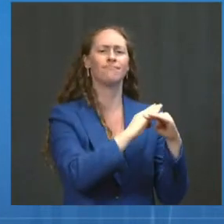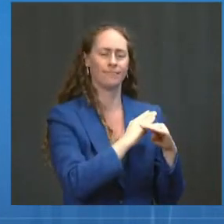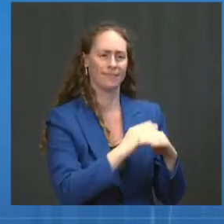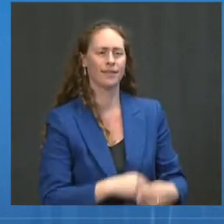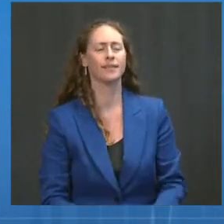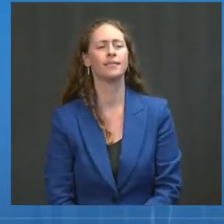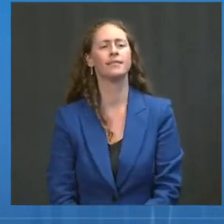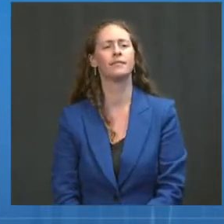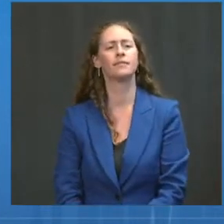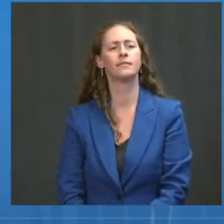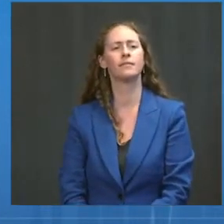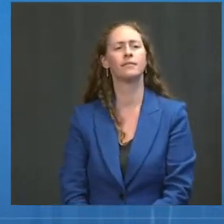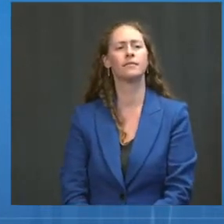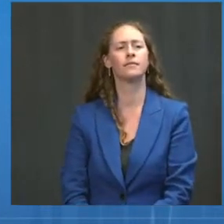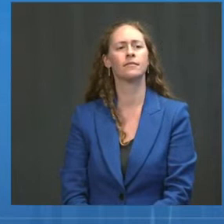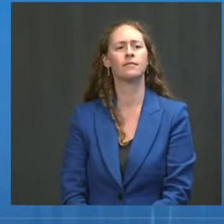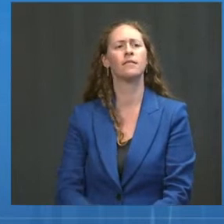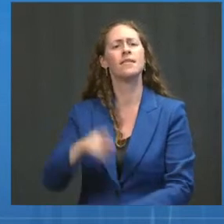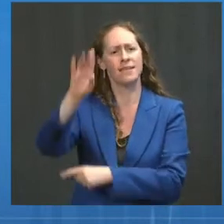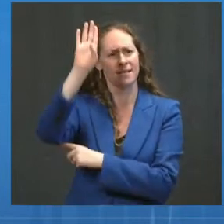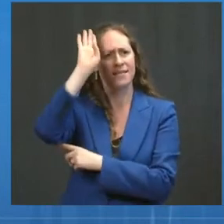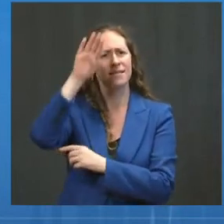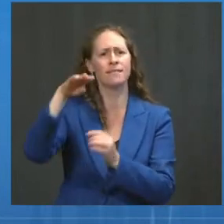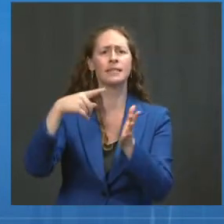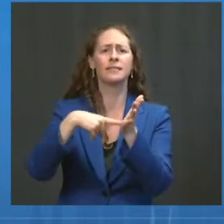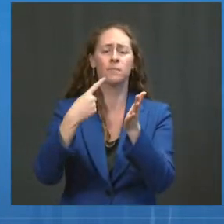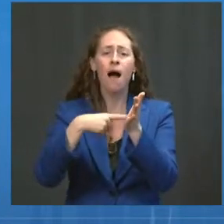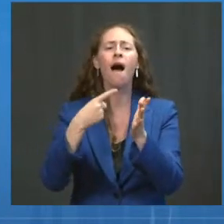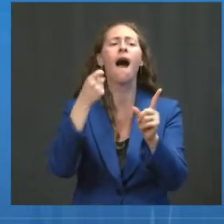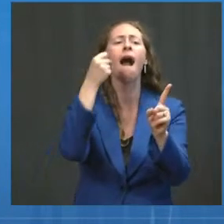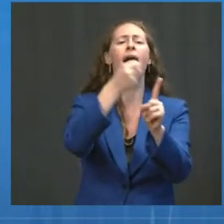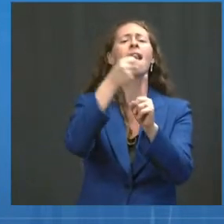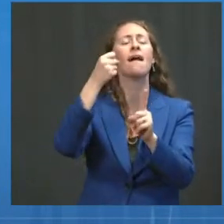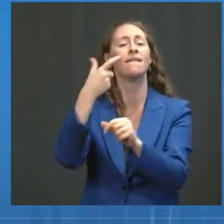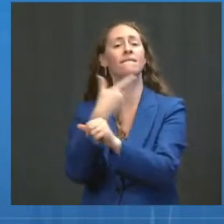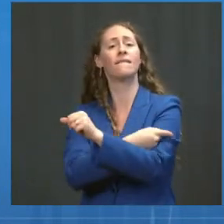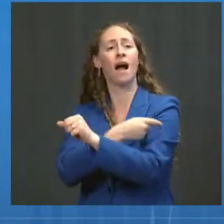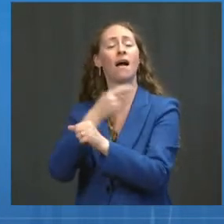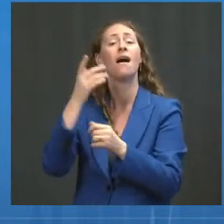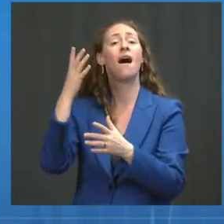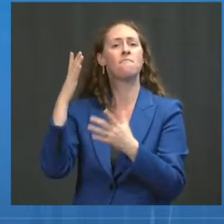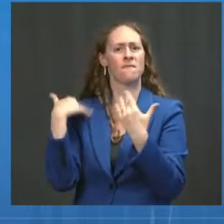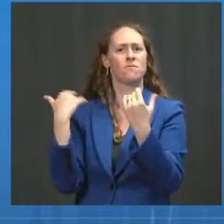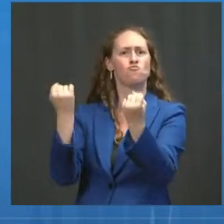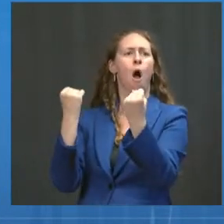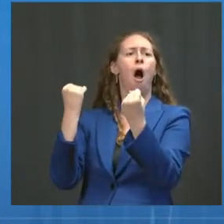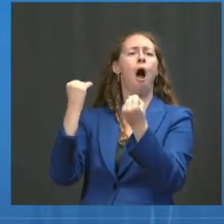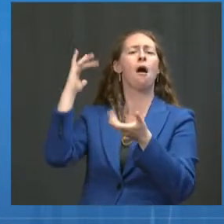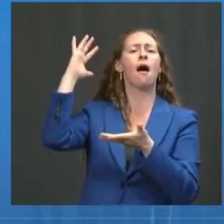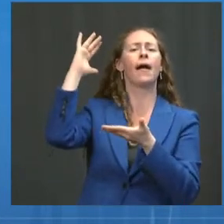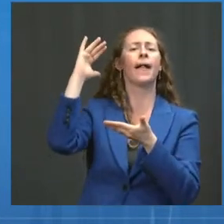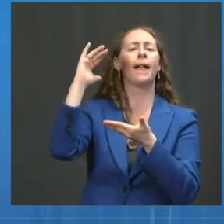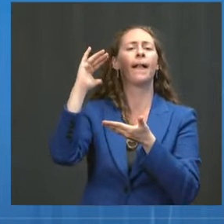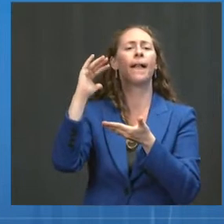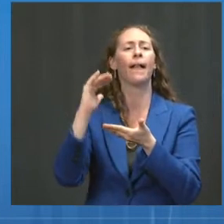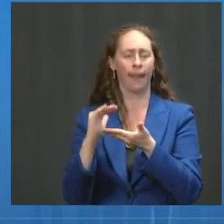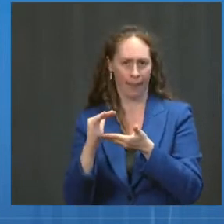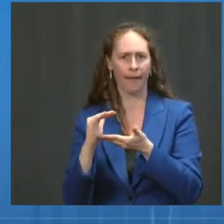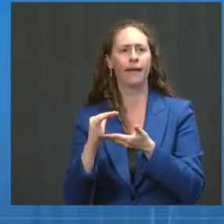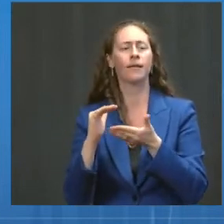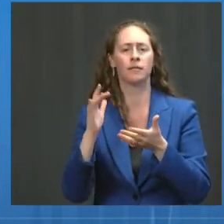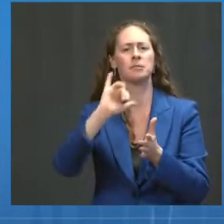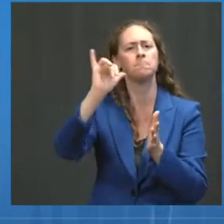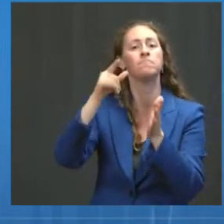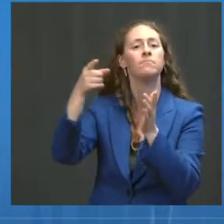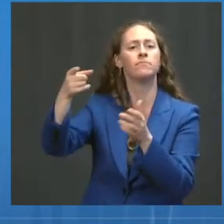over time. Our goal has been to determine when that time might come for the COVID-19 vaccines so we can make a